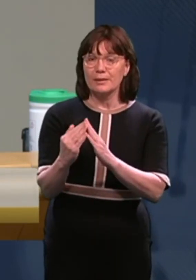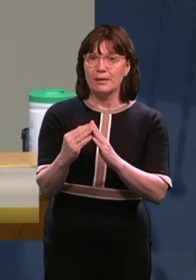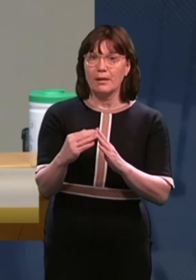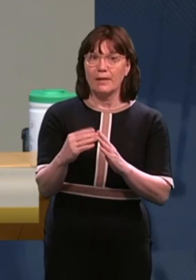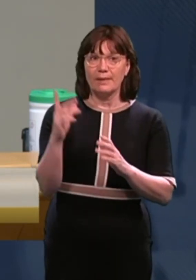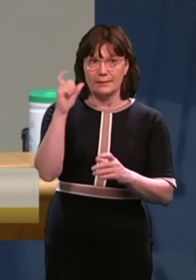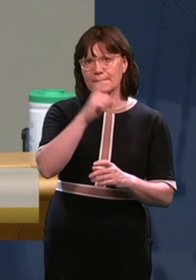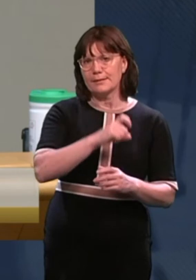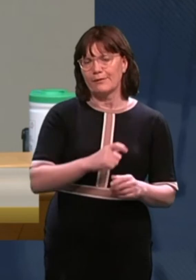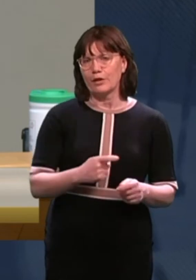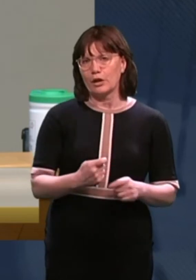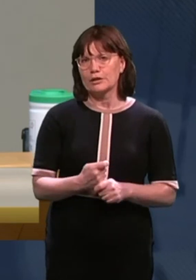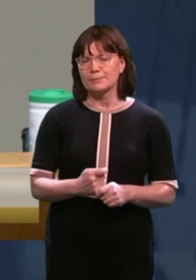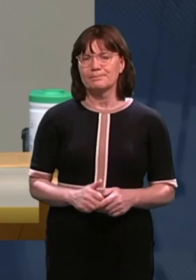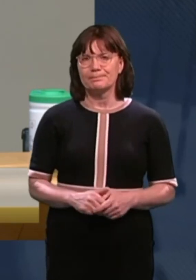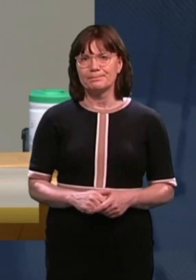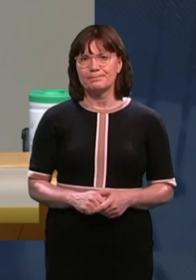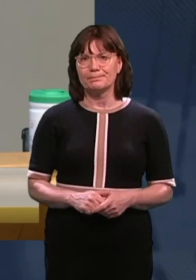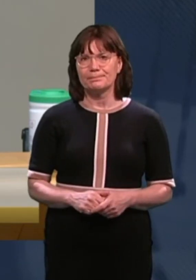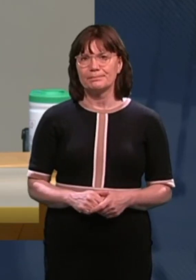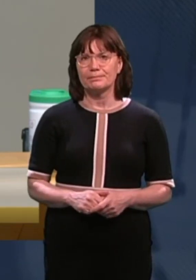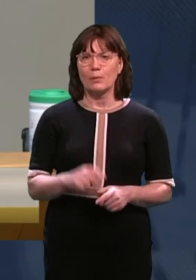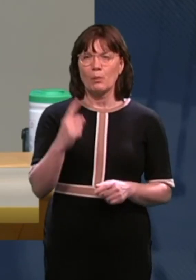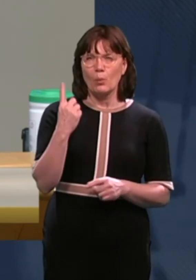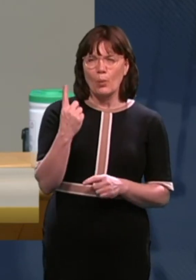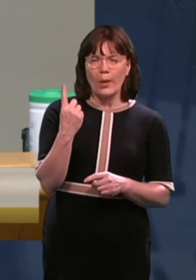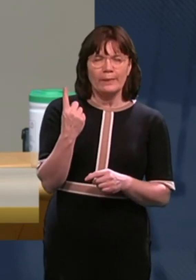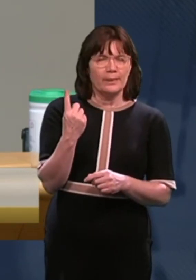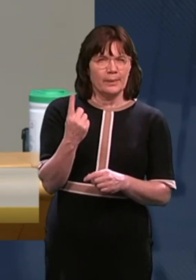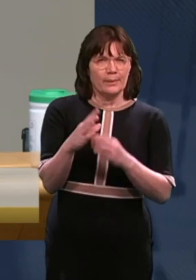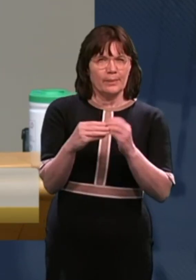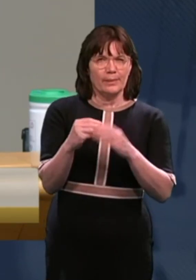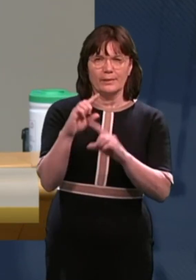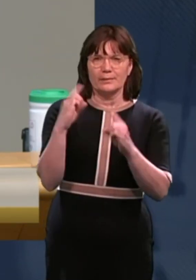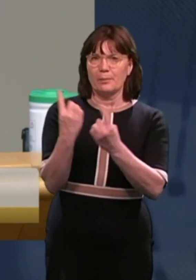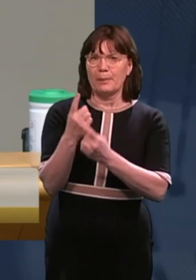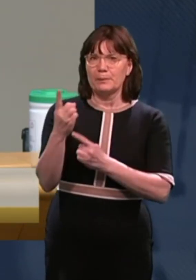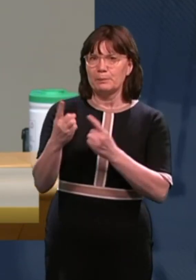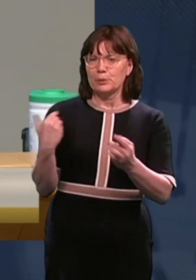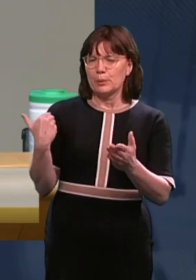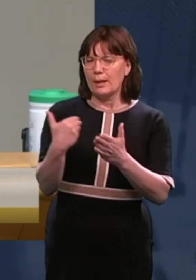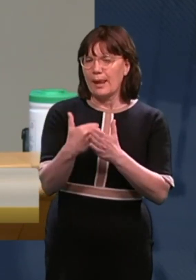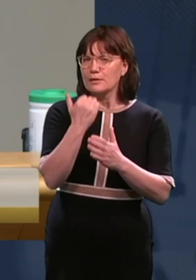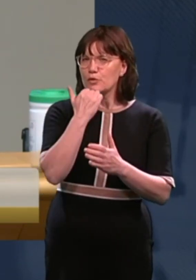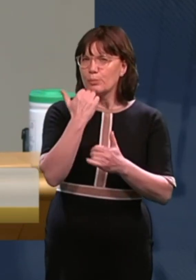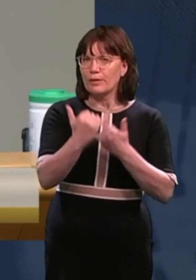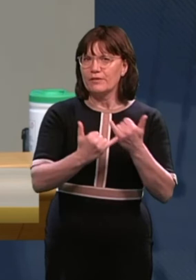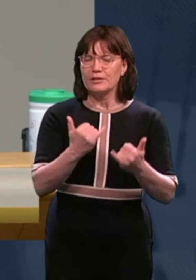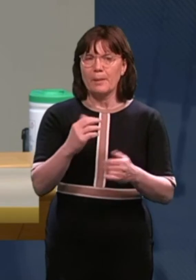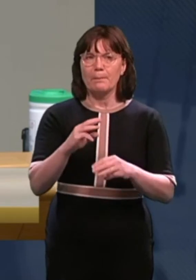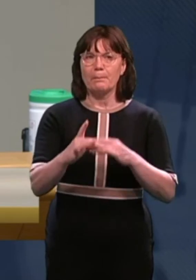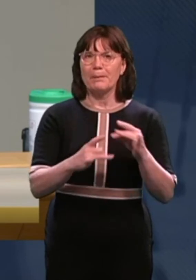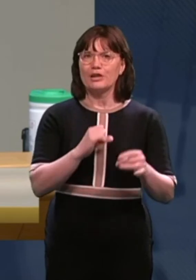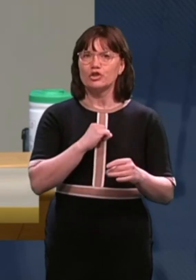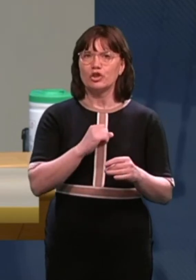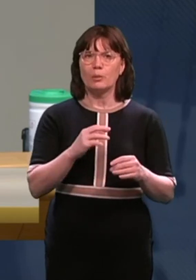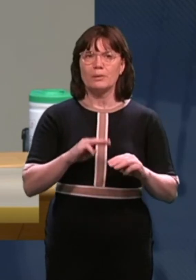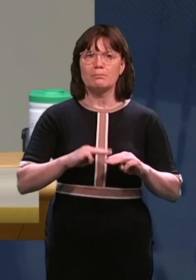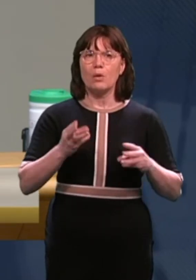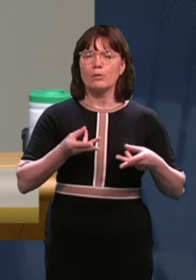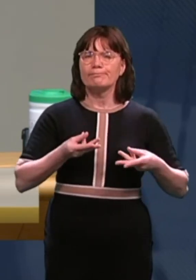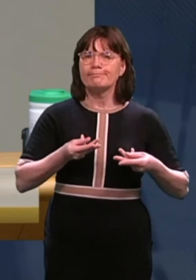But one of the things that the department have been doing over the last couple of years is making sure that we're more streamlined in our approach.